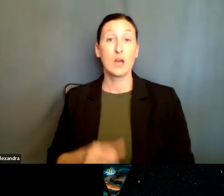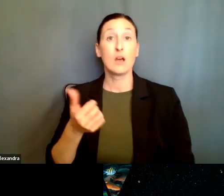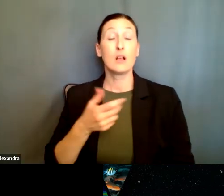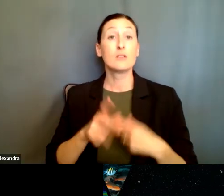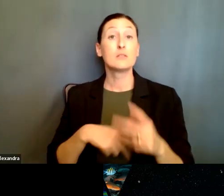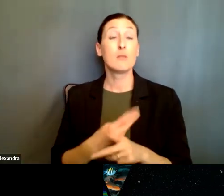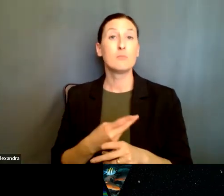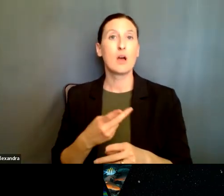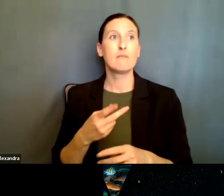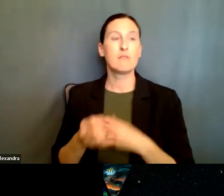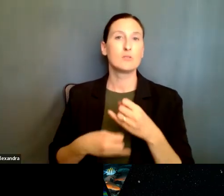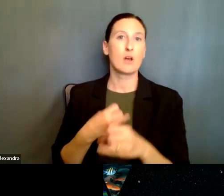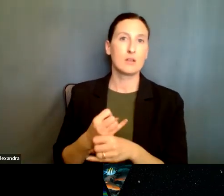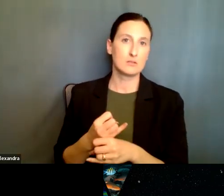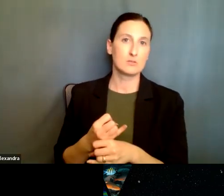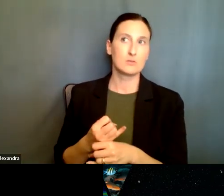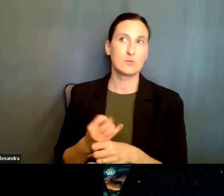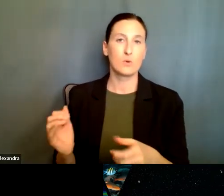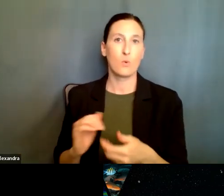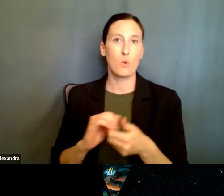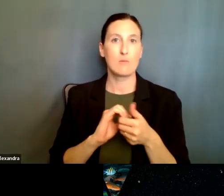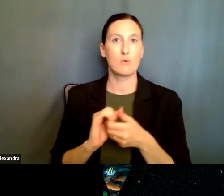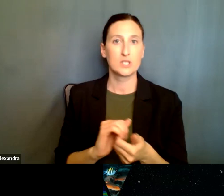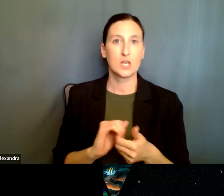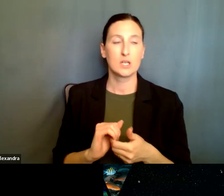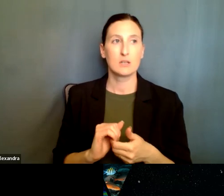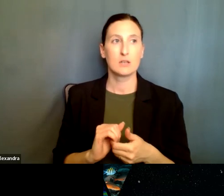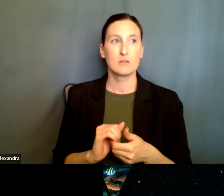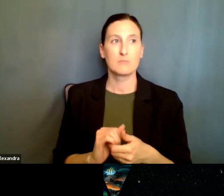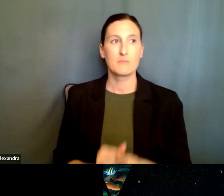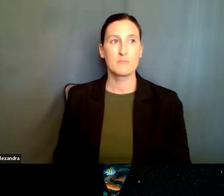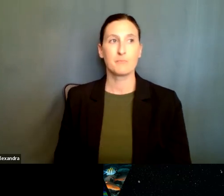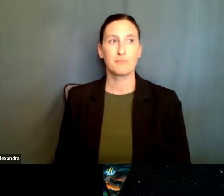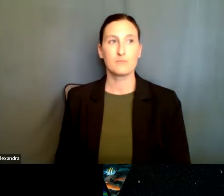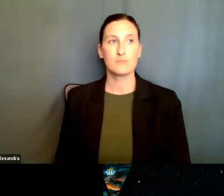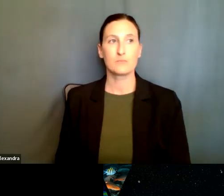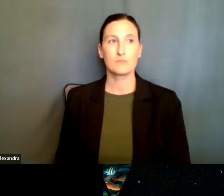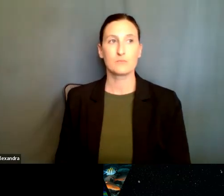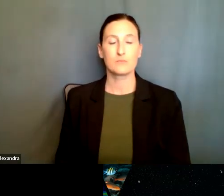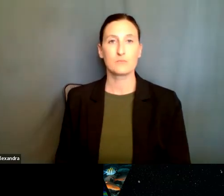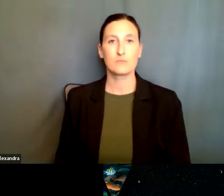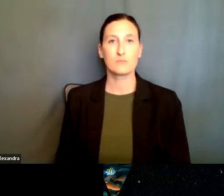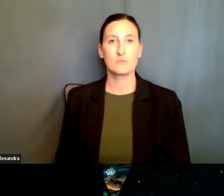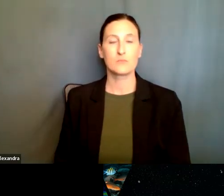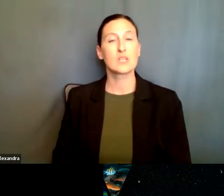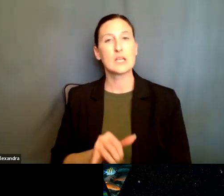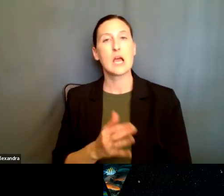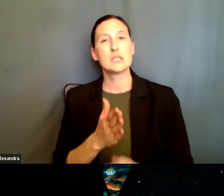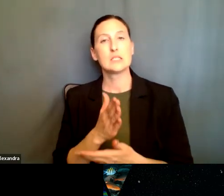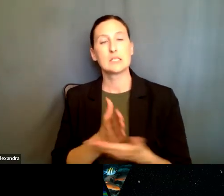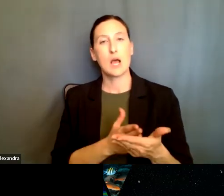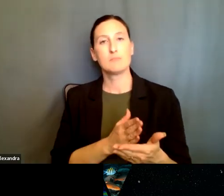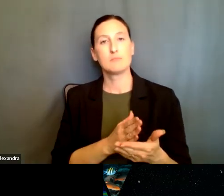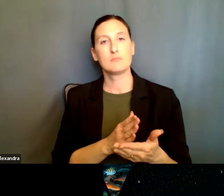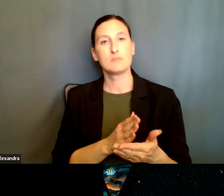type of international, uh, collaboration. Um, and that, uh, is in those situations in me, in which the research